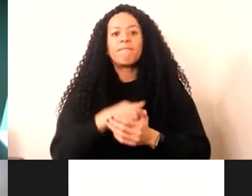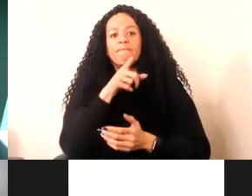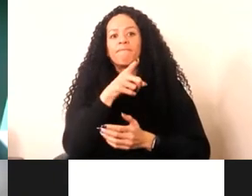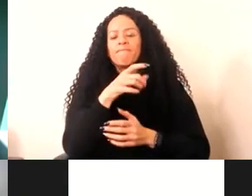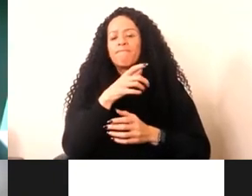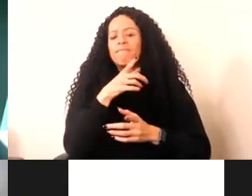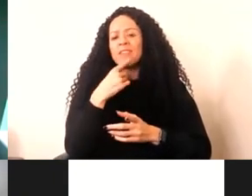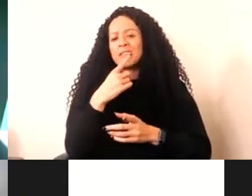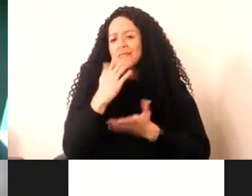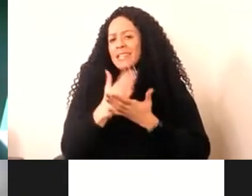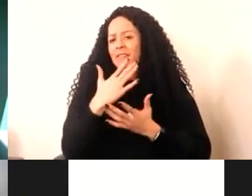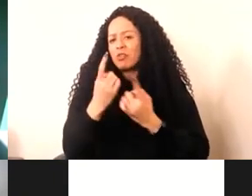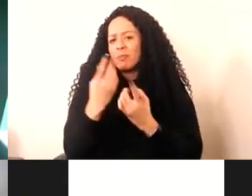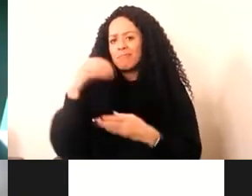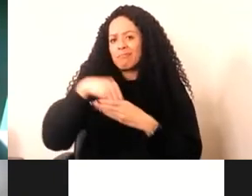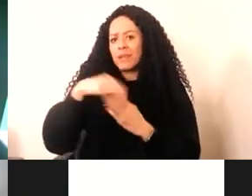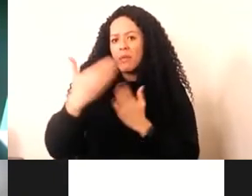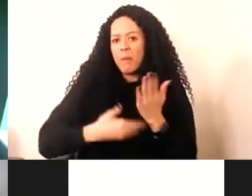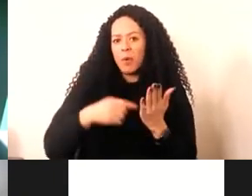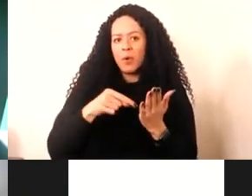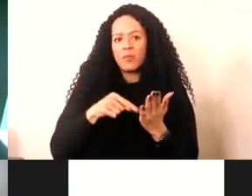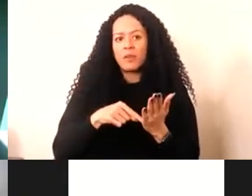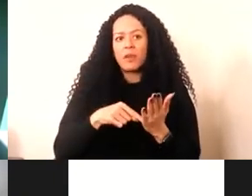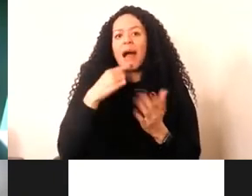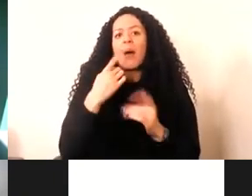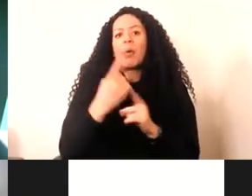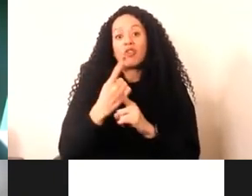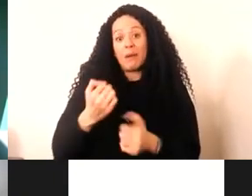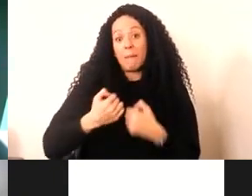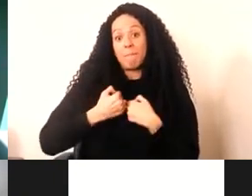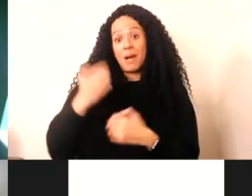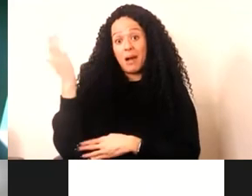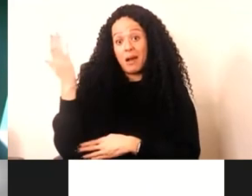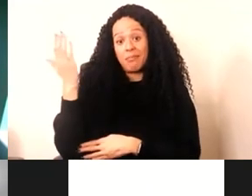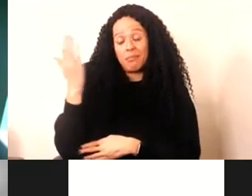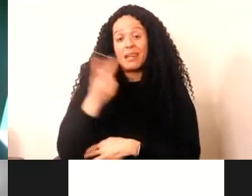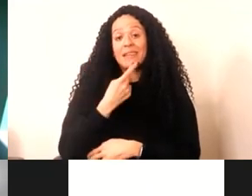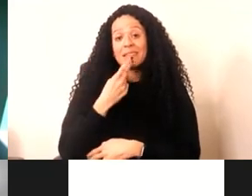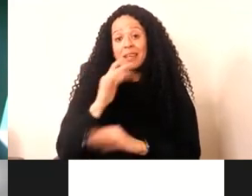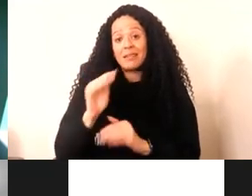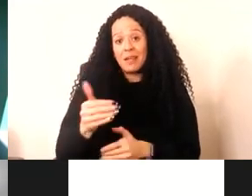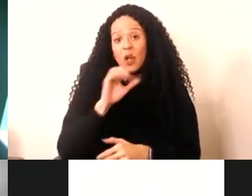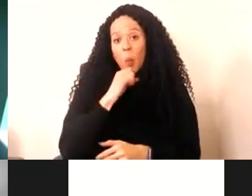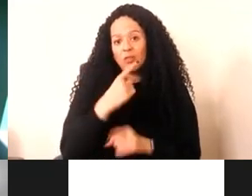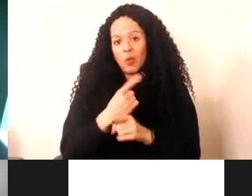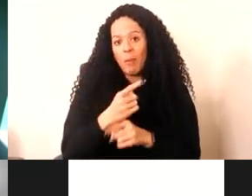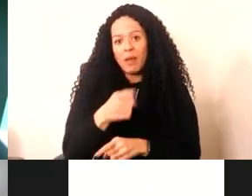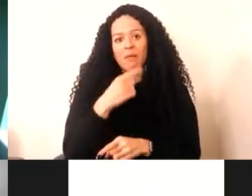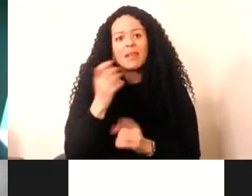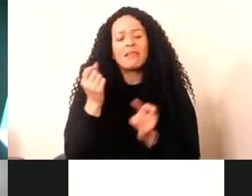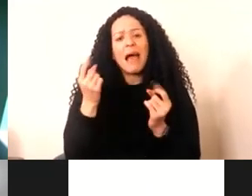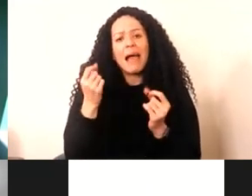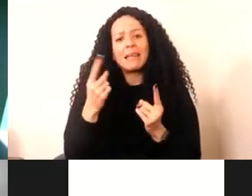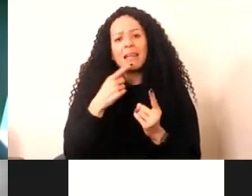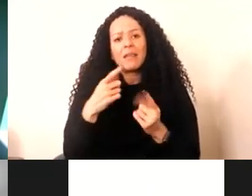and something that we definitely I mean, I'll talk about it in my talk in the second session. And the idea of the kind of the